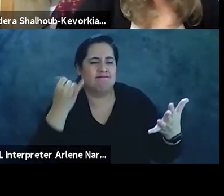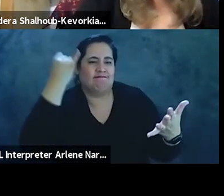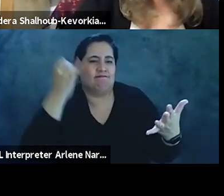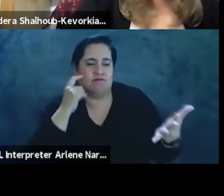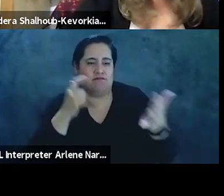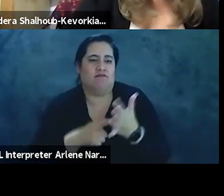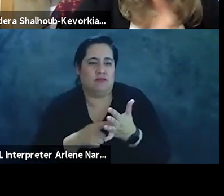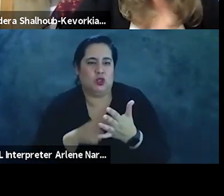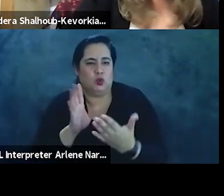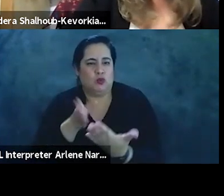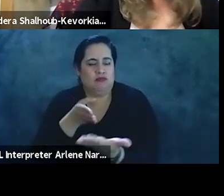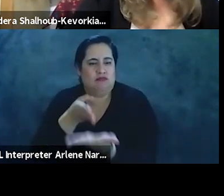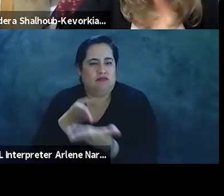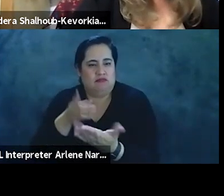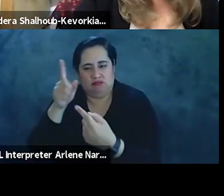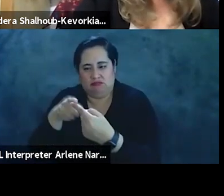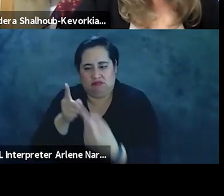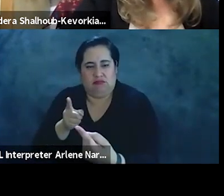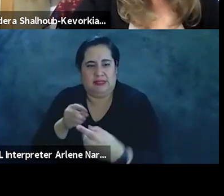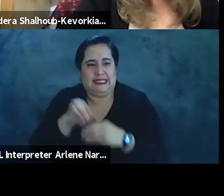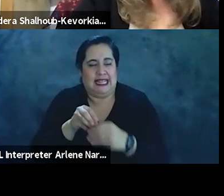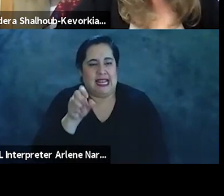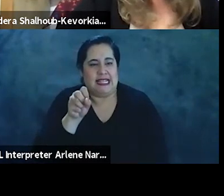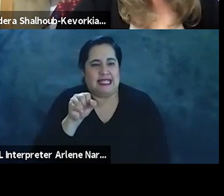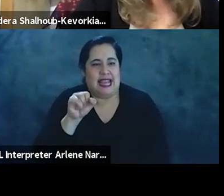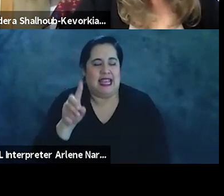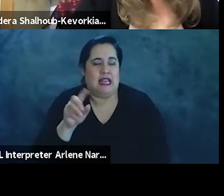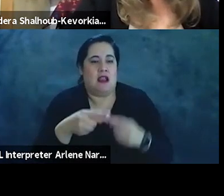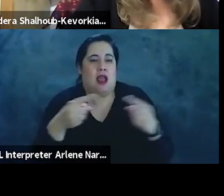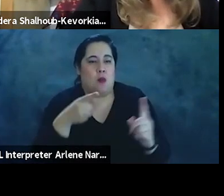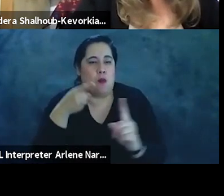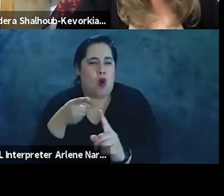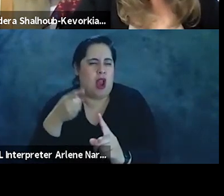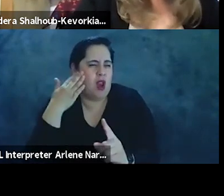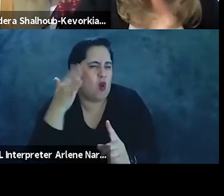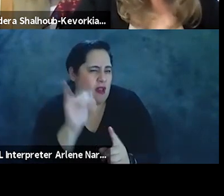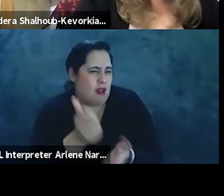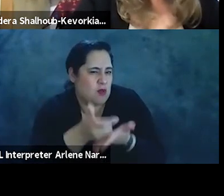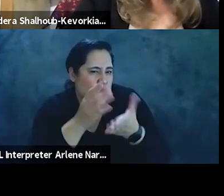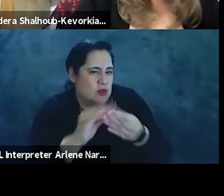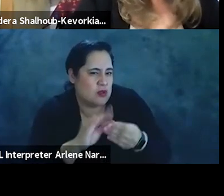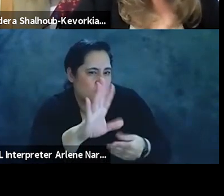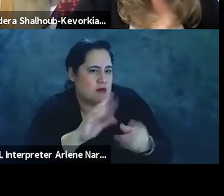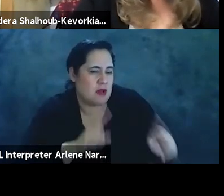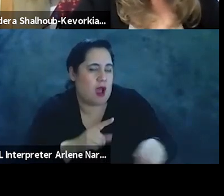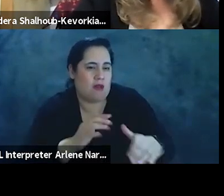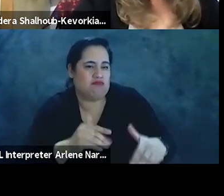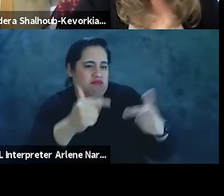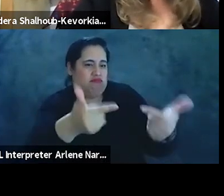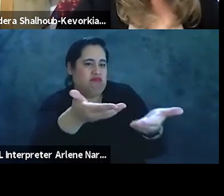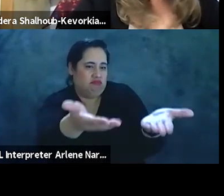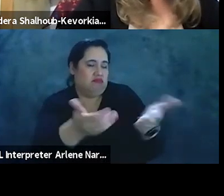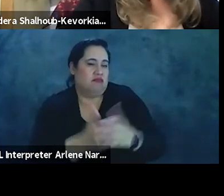to antagonism within the Saidian counterpoint? I don't know if you can work with that, but I'll leave it to